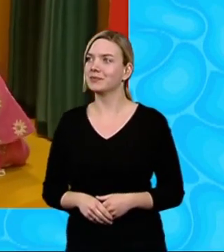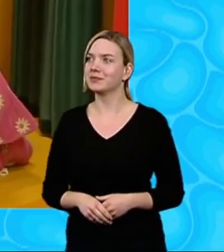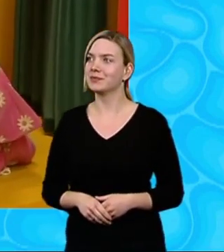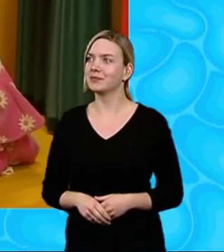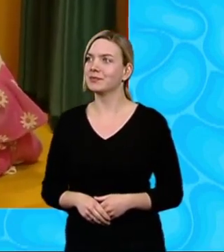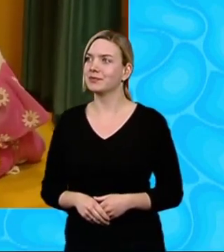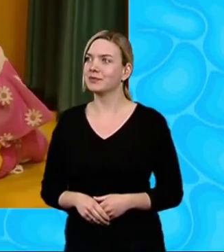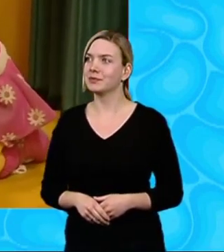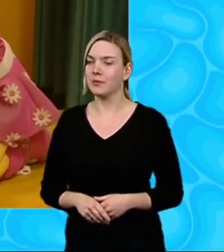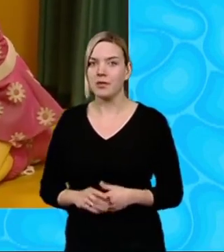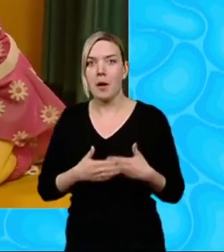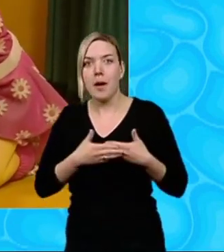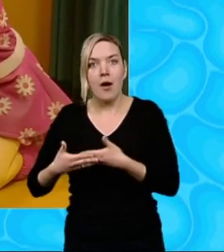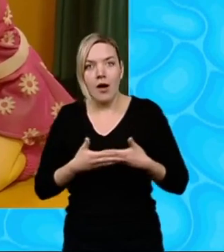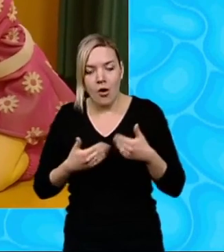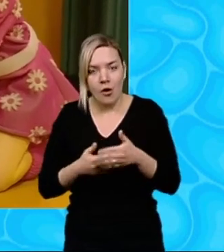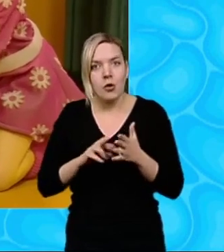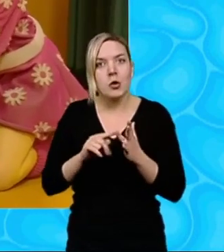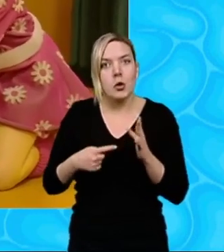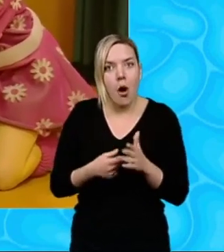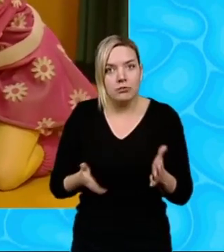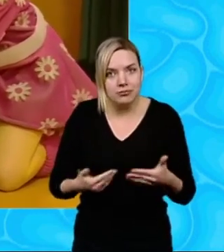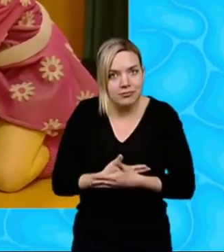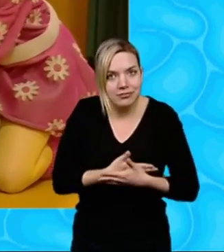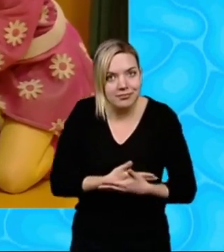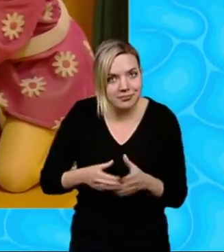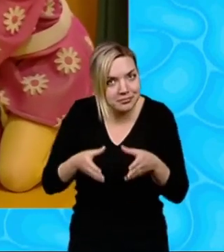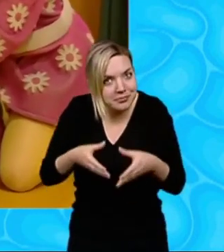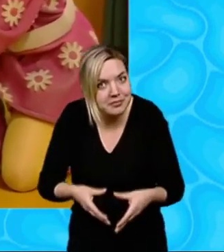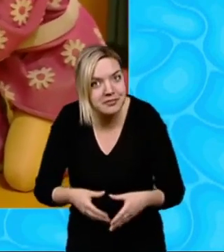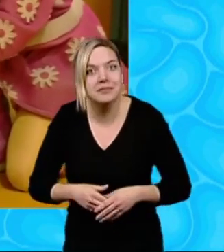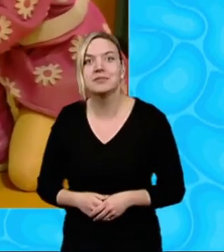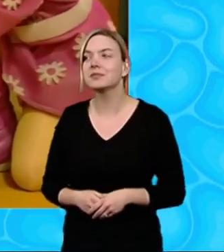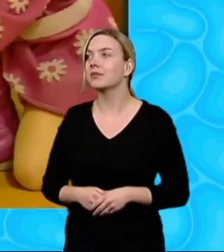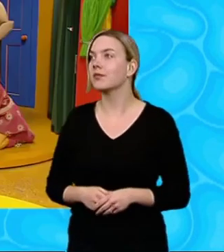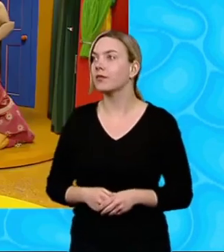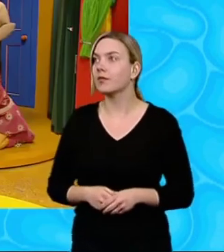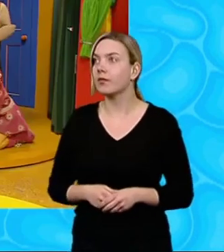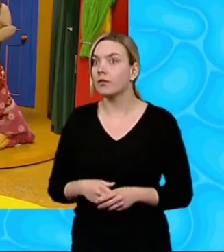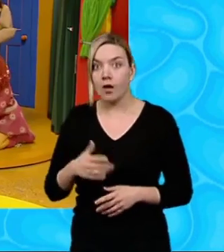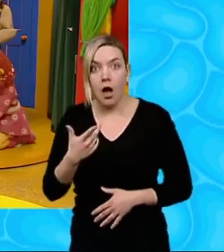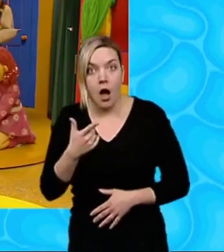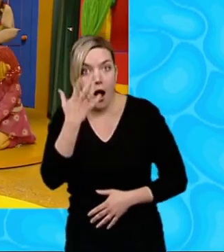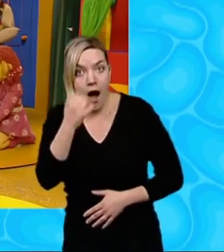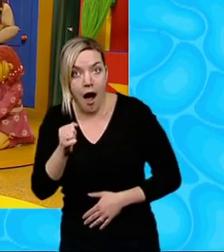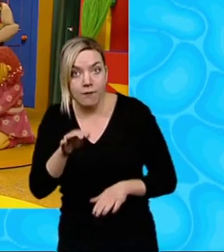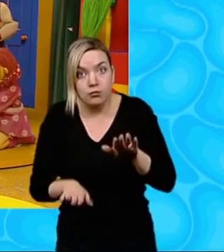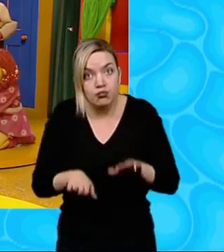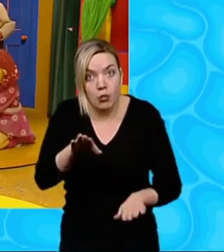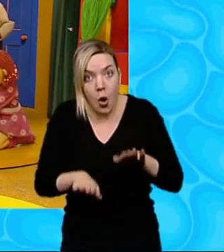A baby's caught Oh, yeah It's even rocks